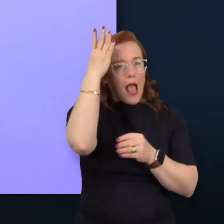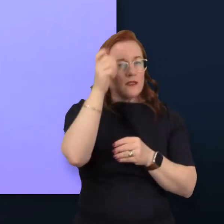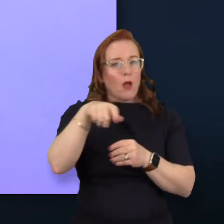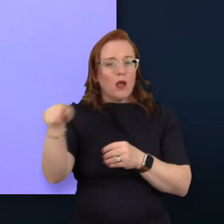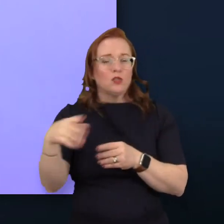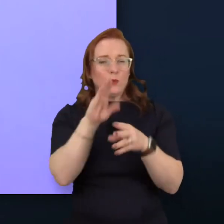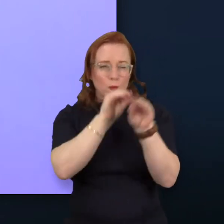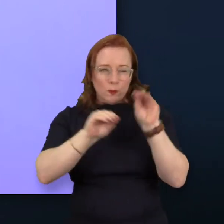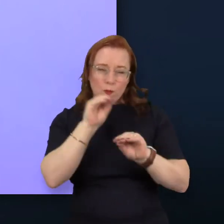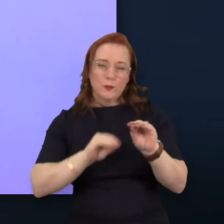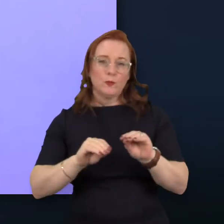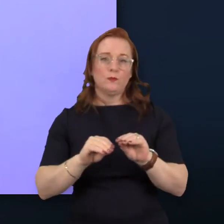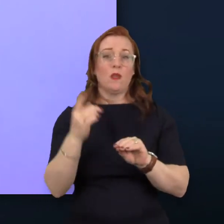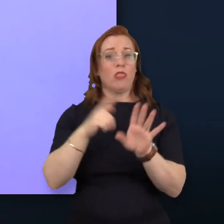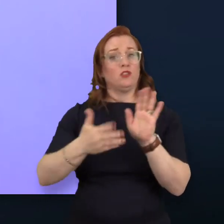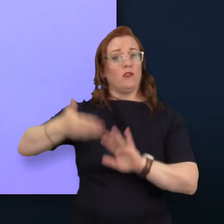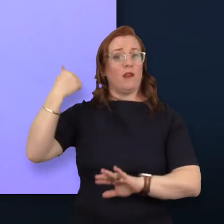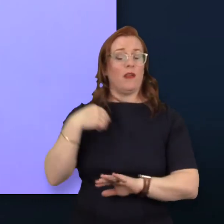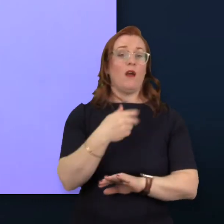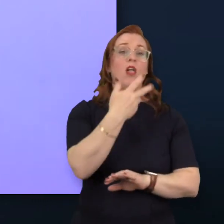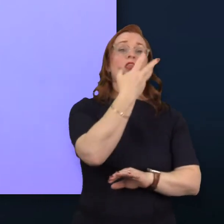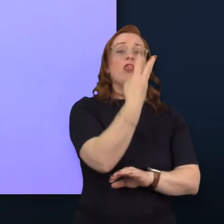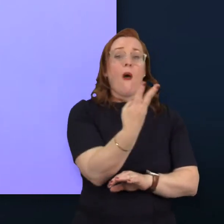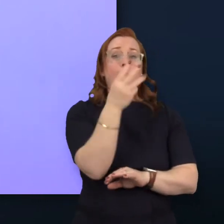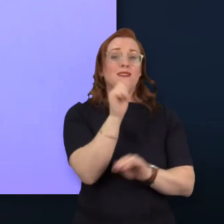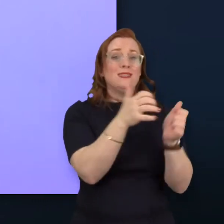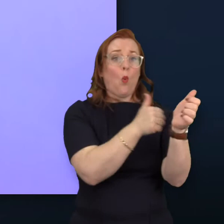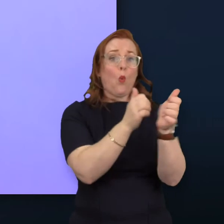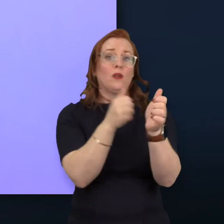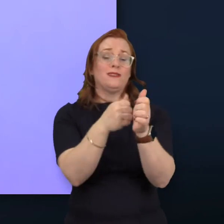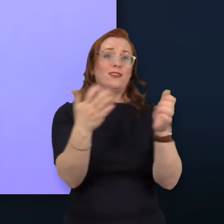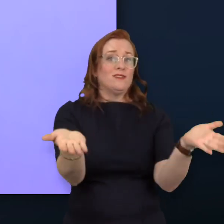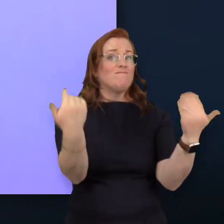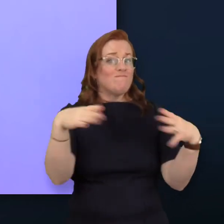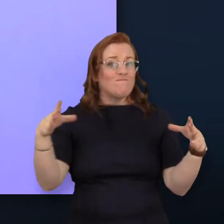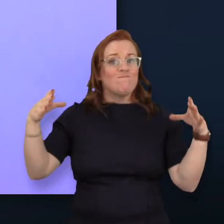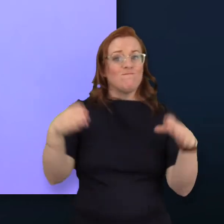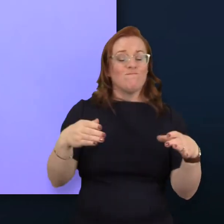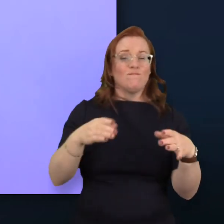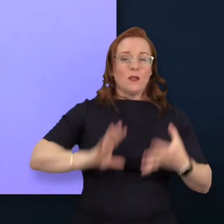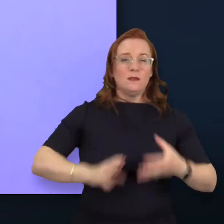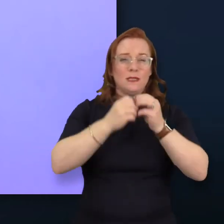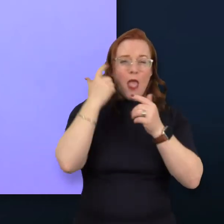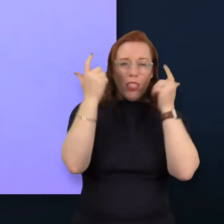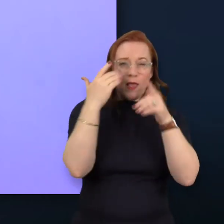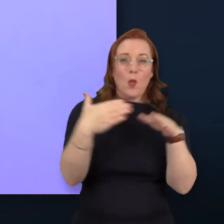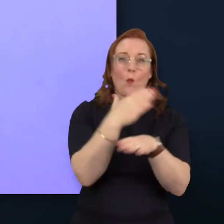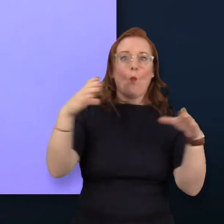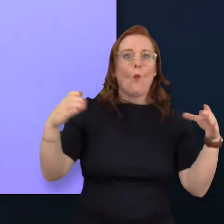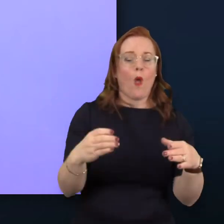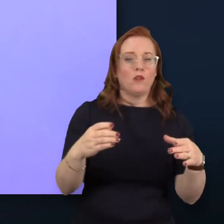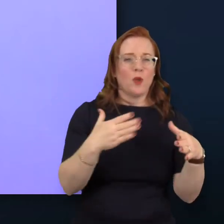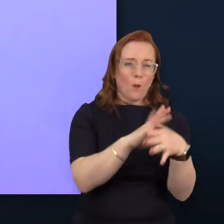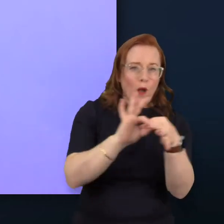Early this year, 30 organizations joined us in a design thinking workshop where together we developed our